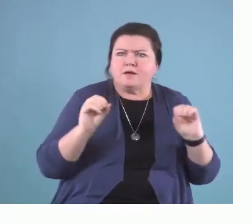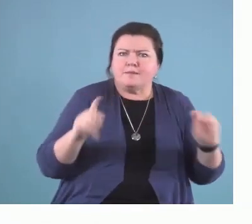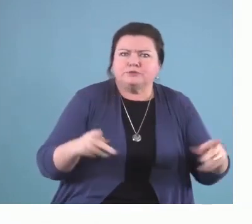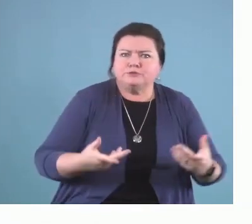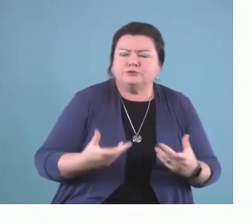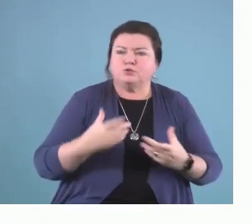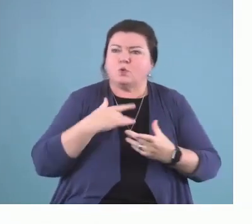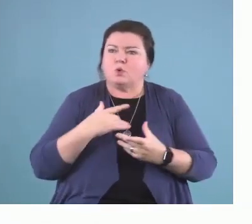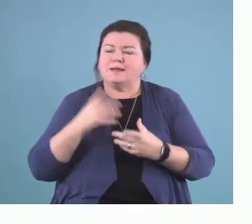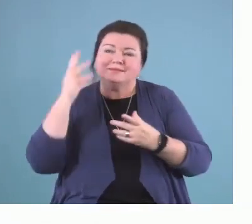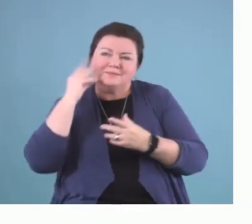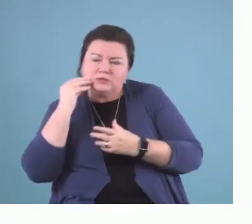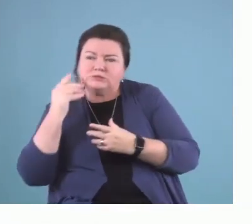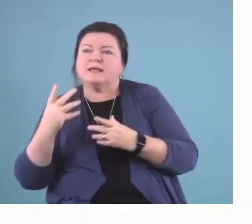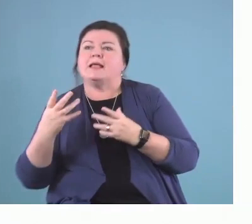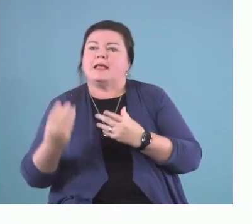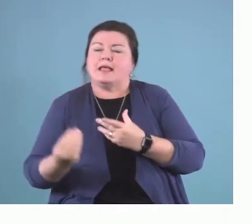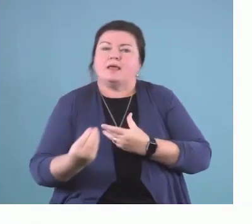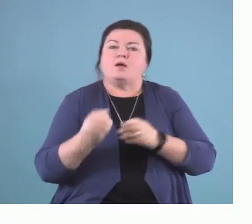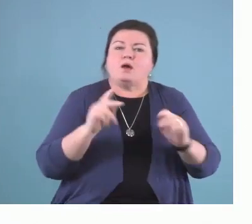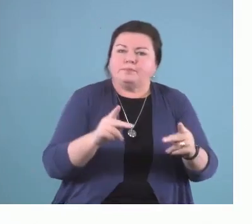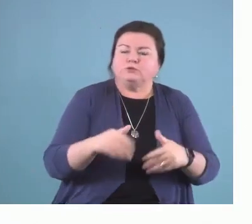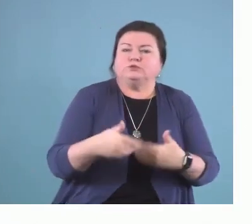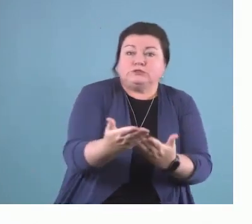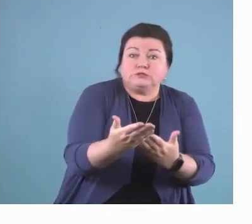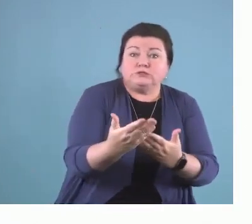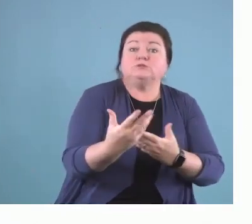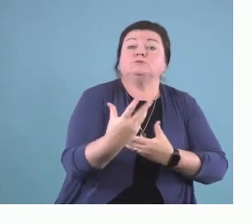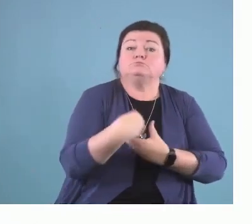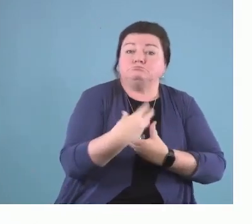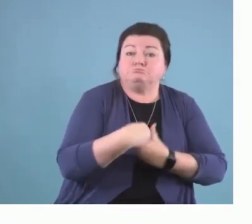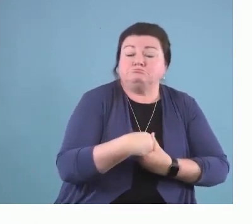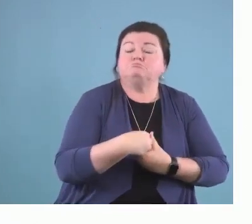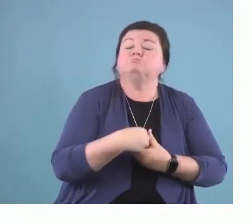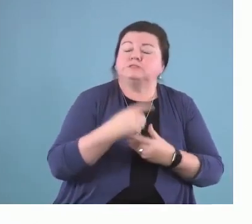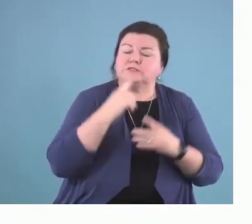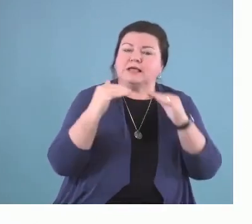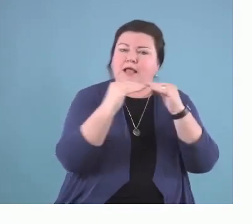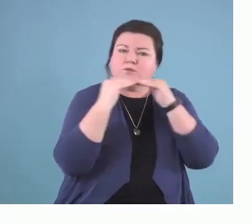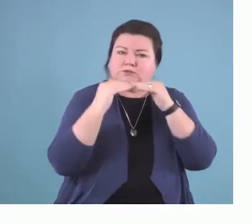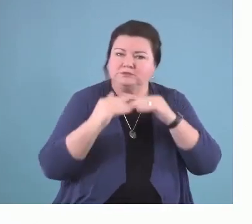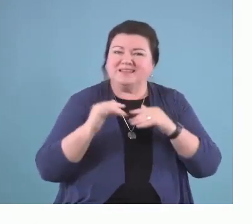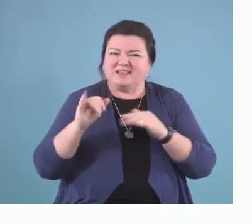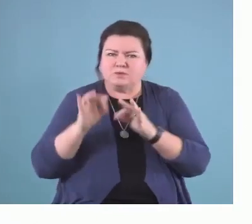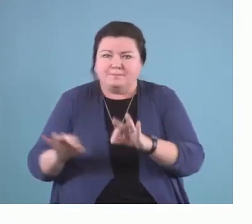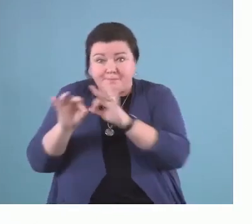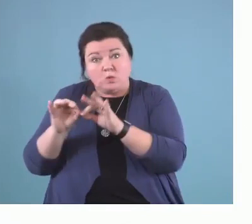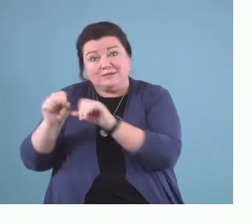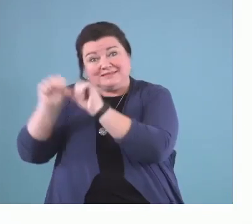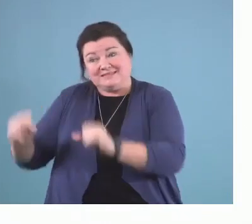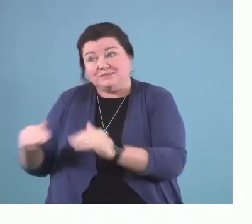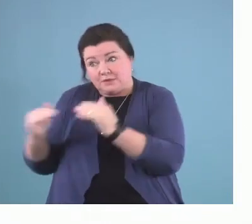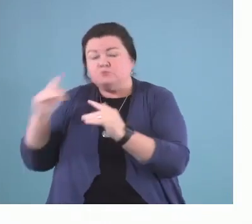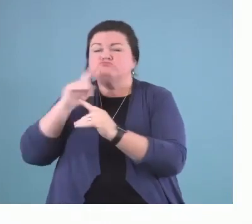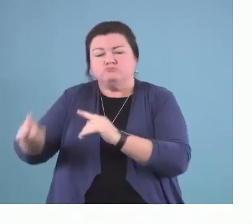are equitable. And that is in part why it is important to have these conversations at the system level. This